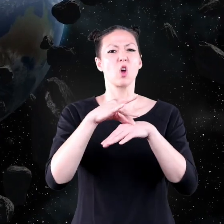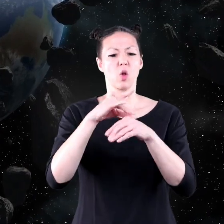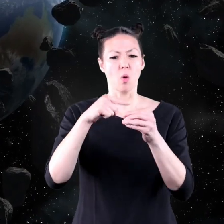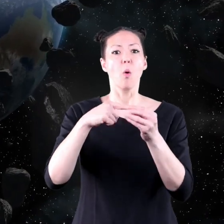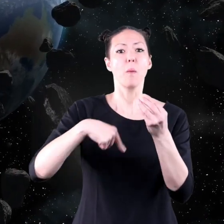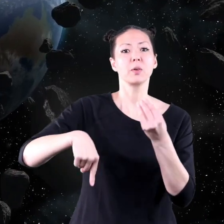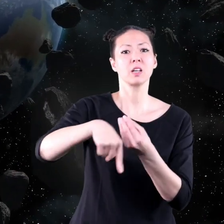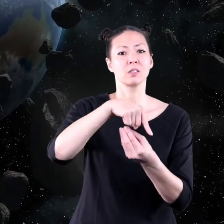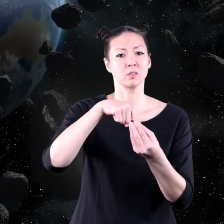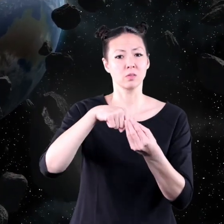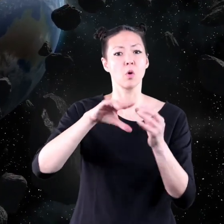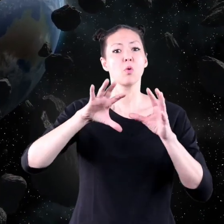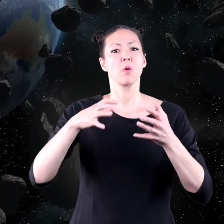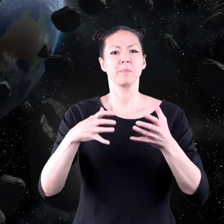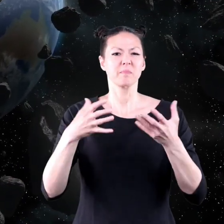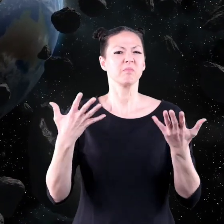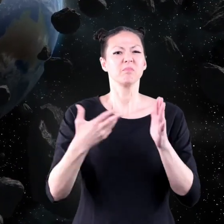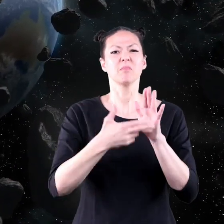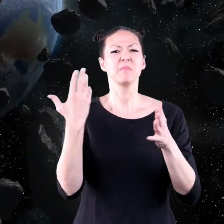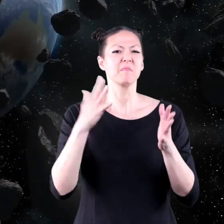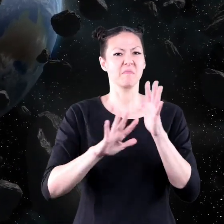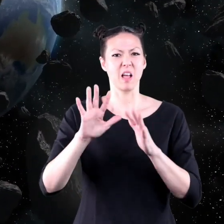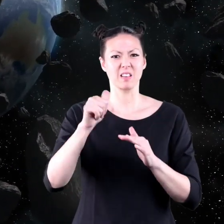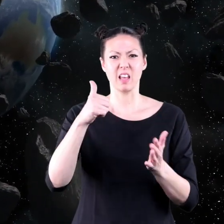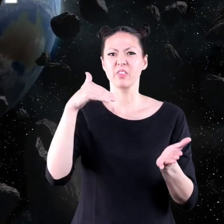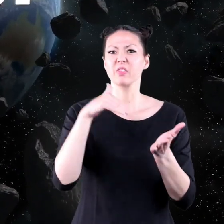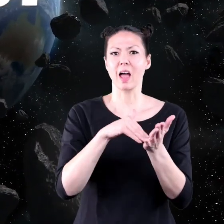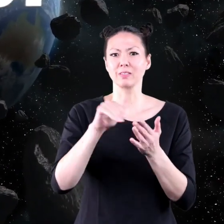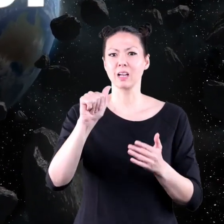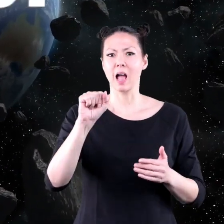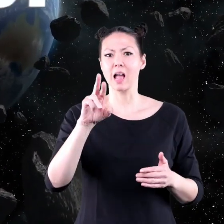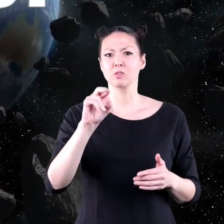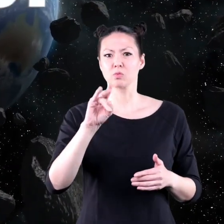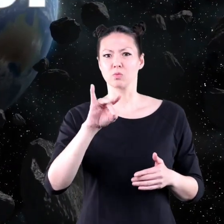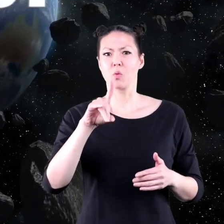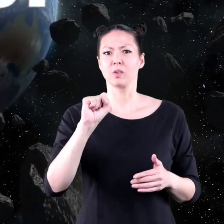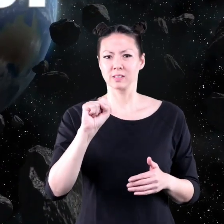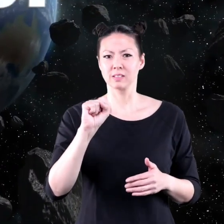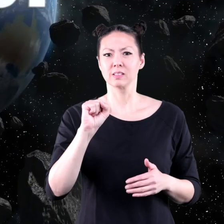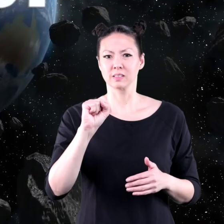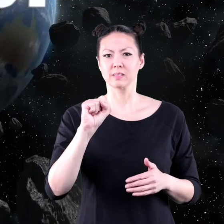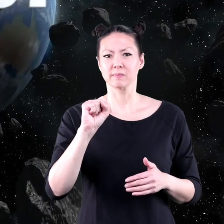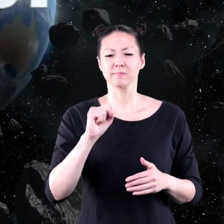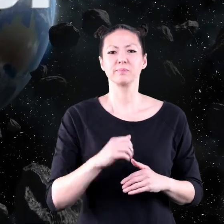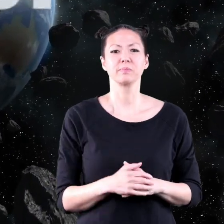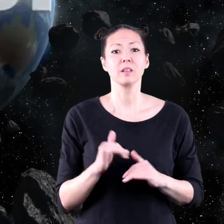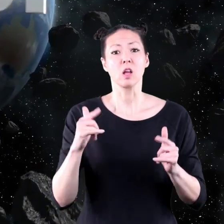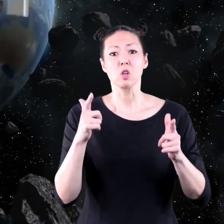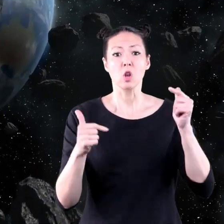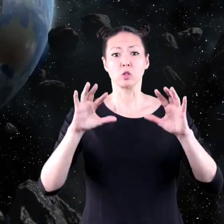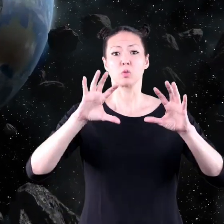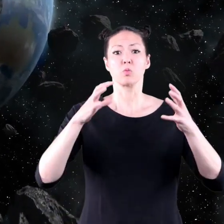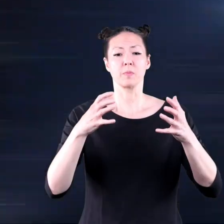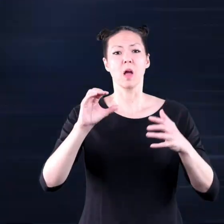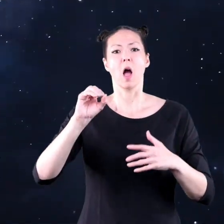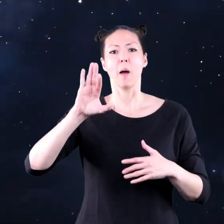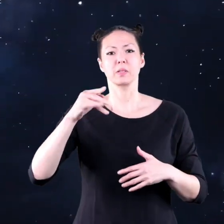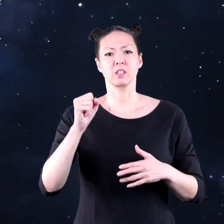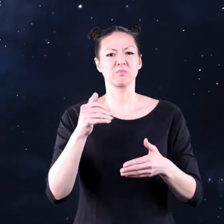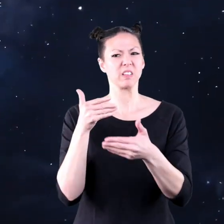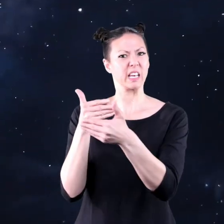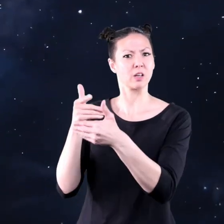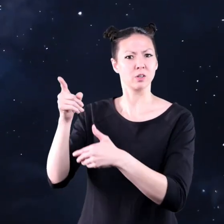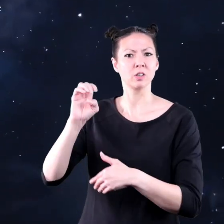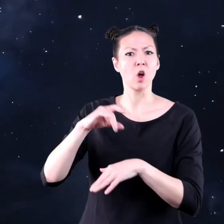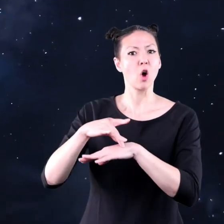asteroids near Earth's orbit. This group is made up of over 10,000 asteroids. It is the largest